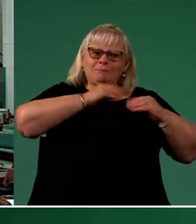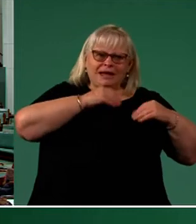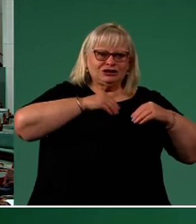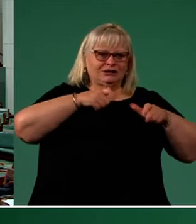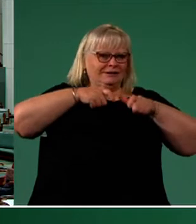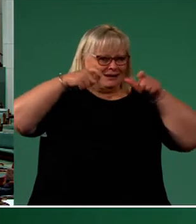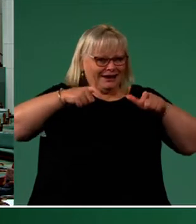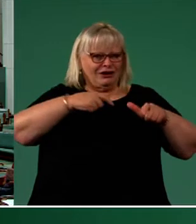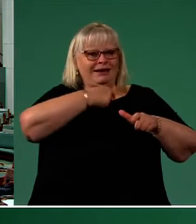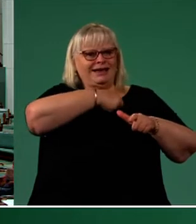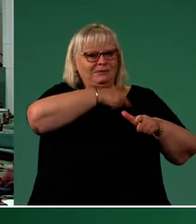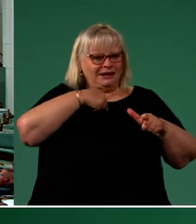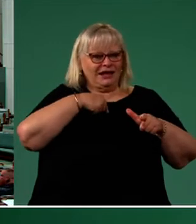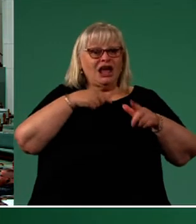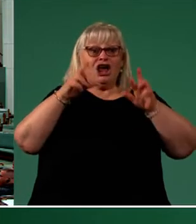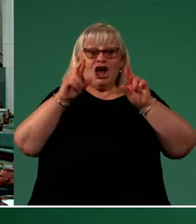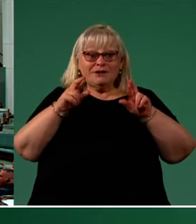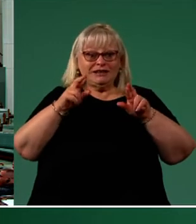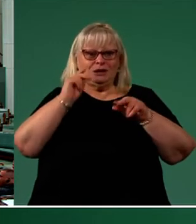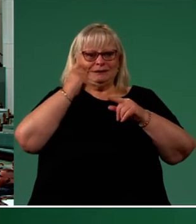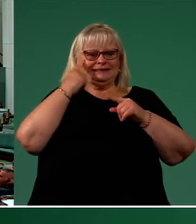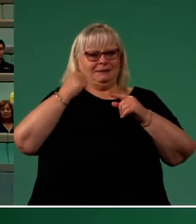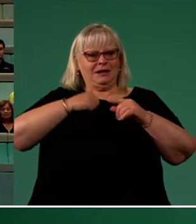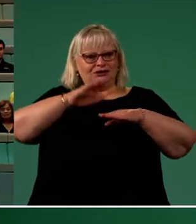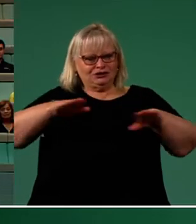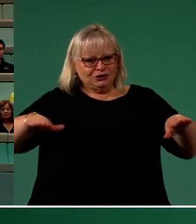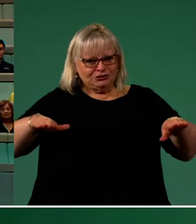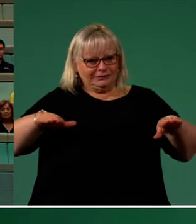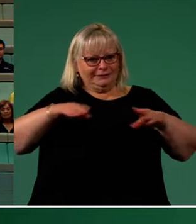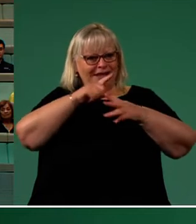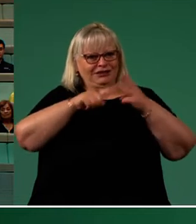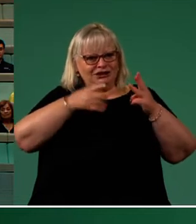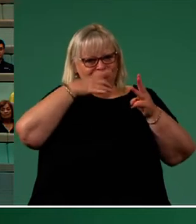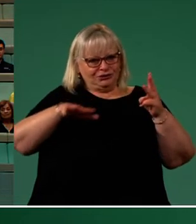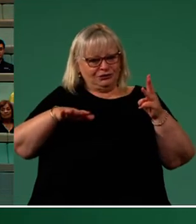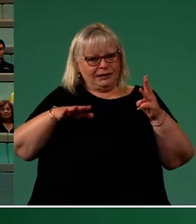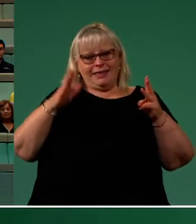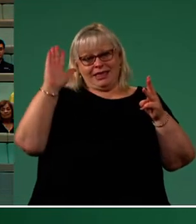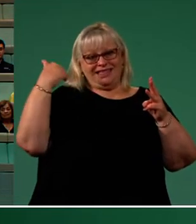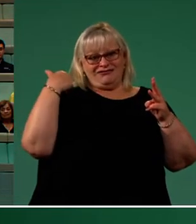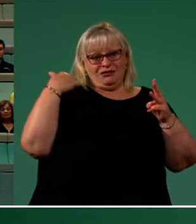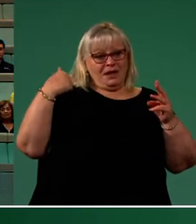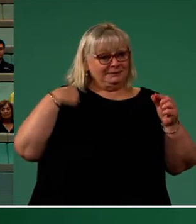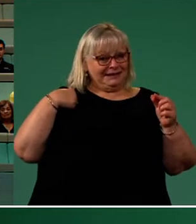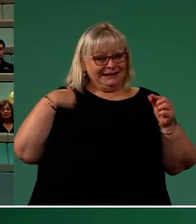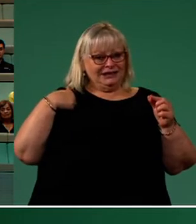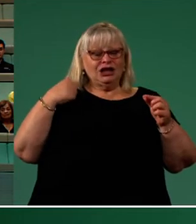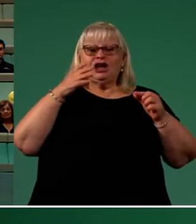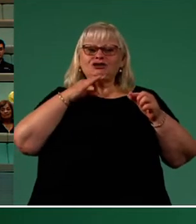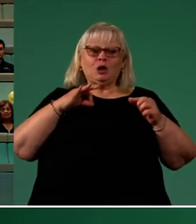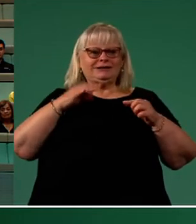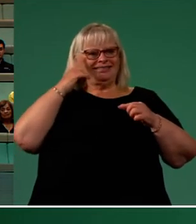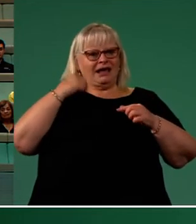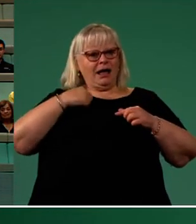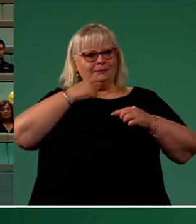committed and I hope in me you'll see my kids Madeline, Emily and Harry who are a constant reminder to me not to take myself too